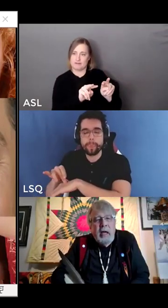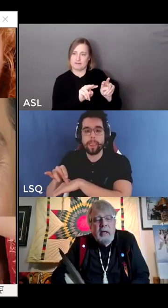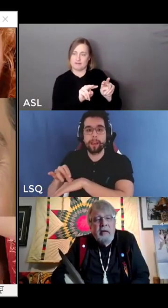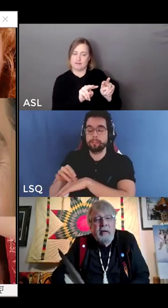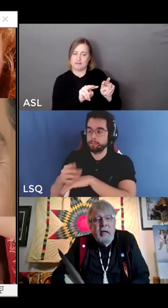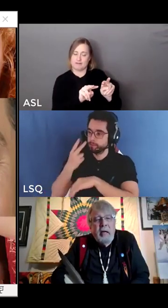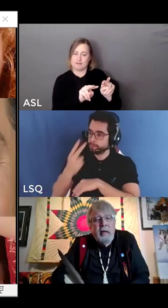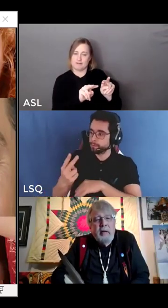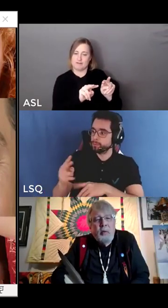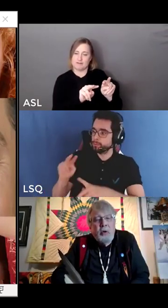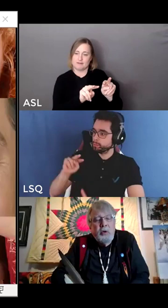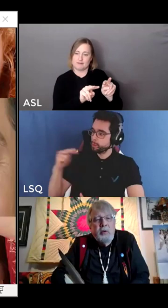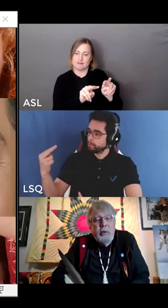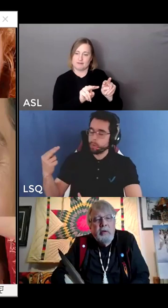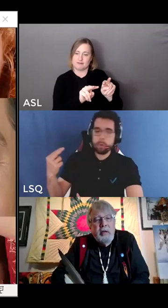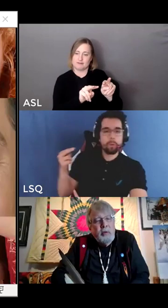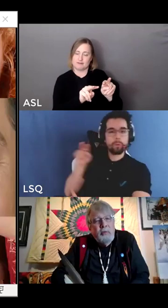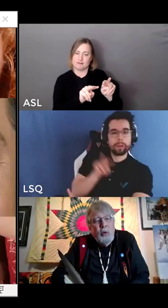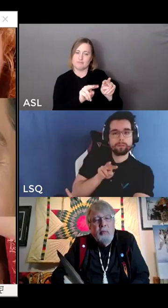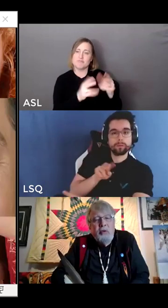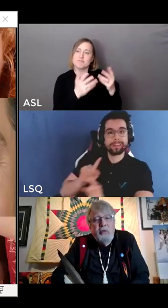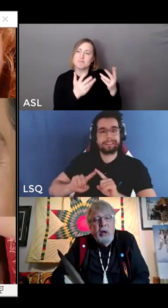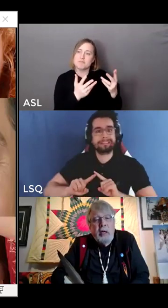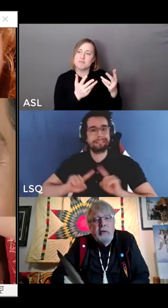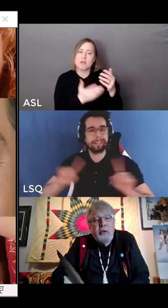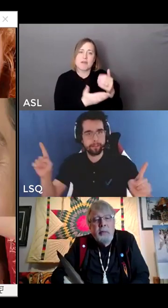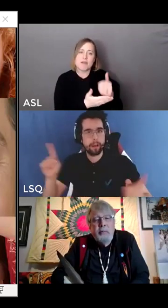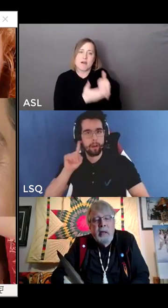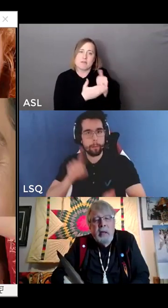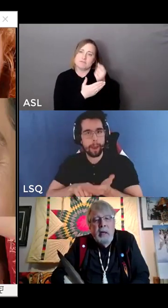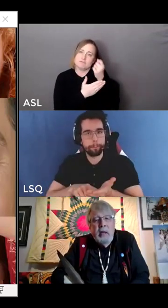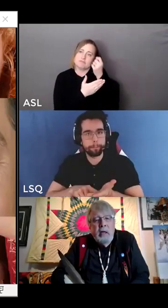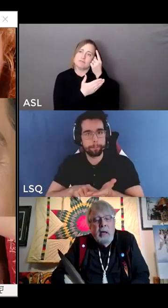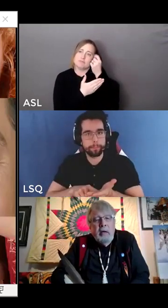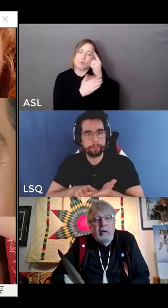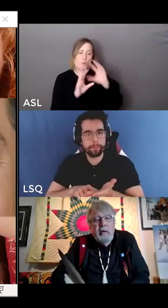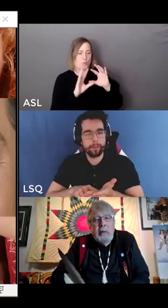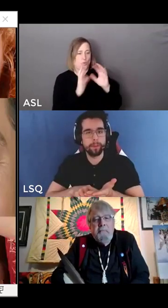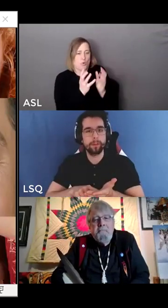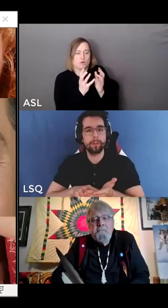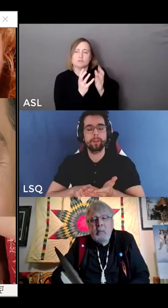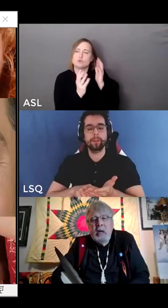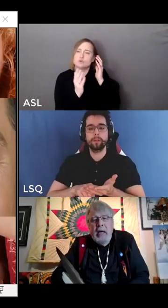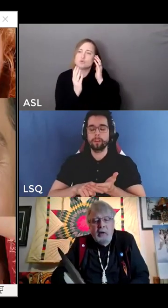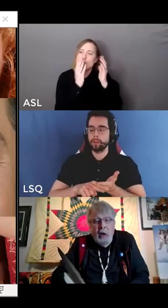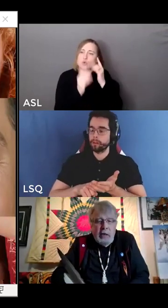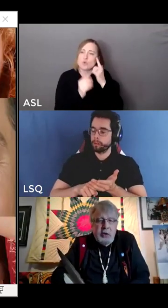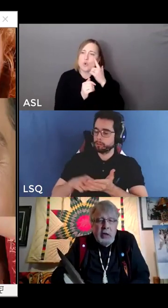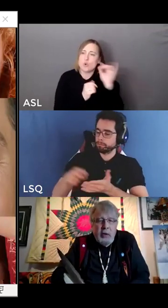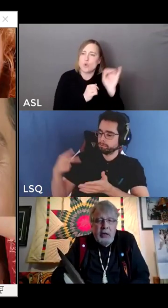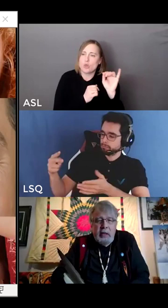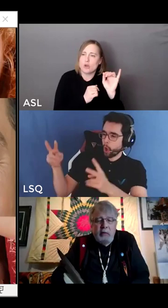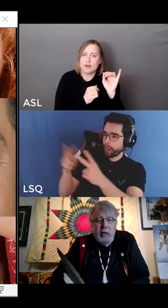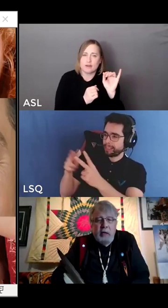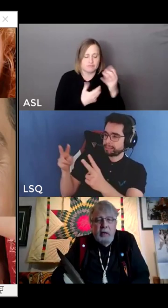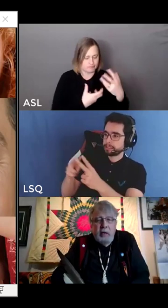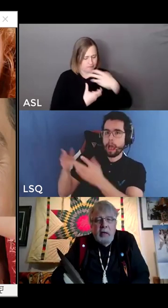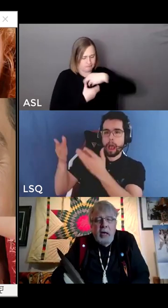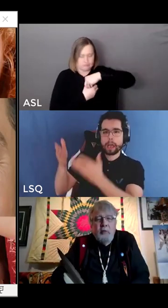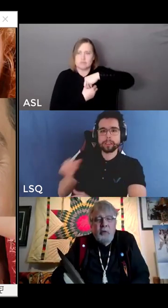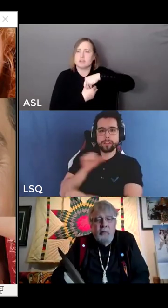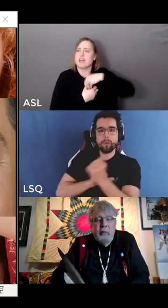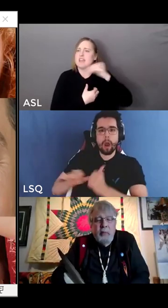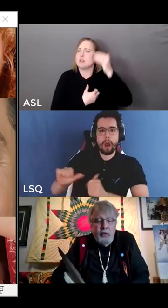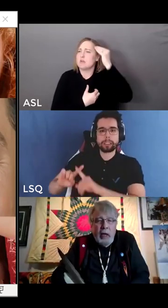understand the world with different forms of knowledge. And that knowledge, I believe, that